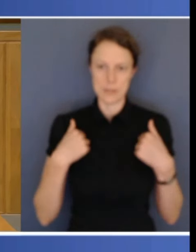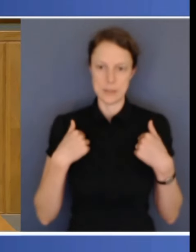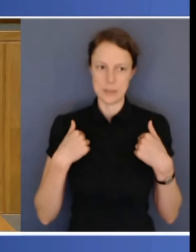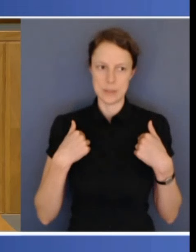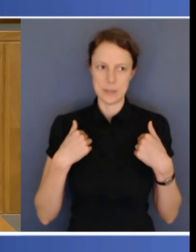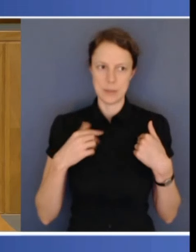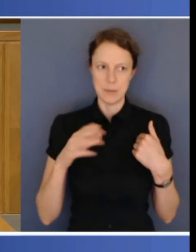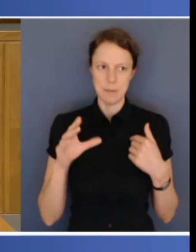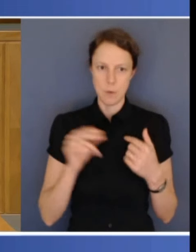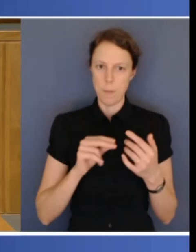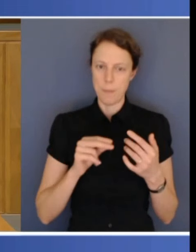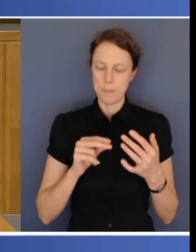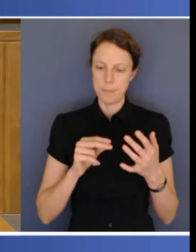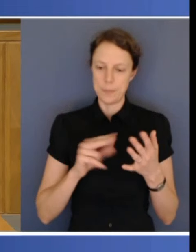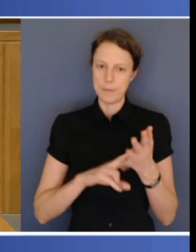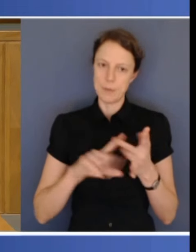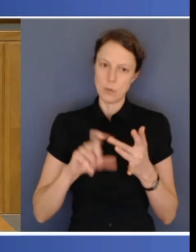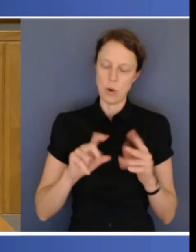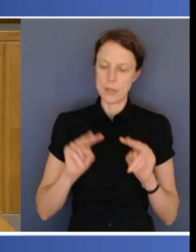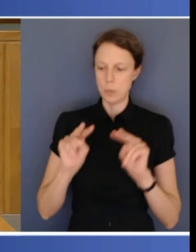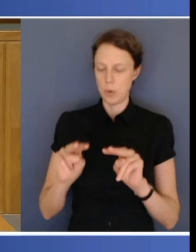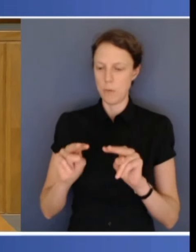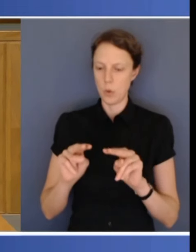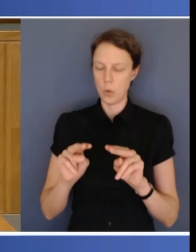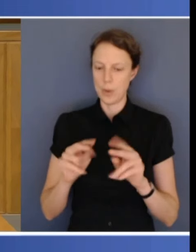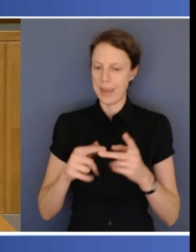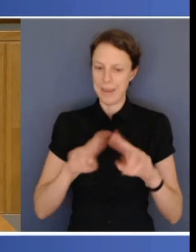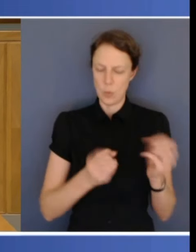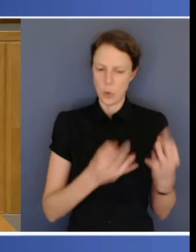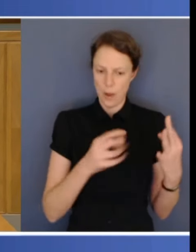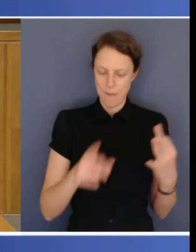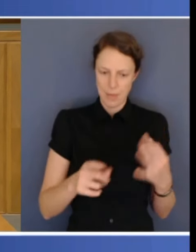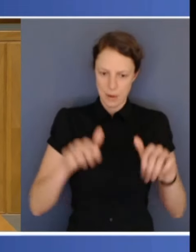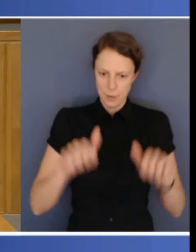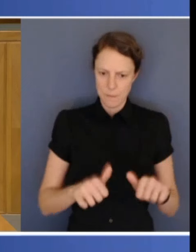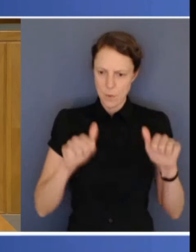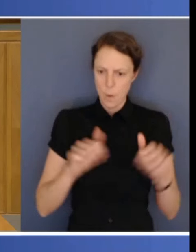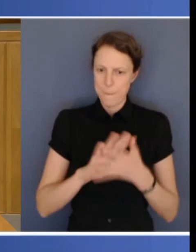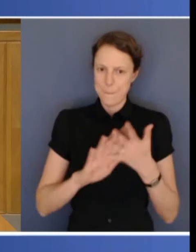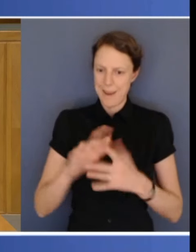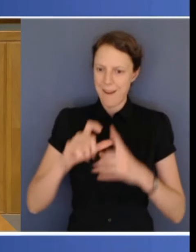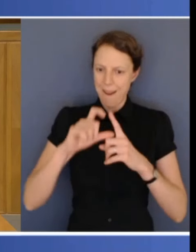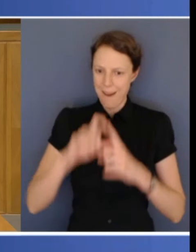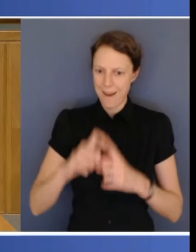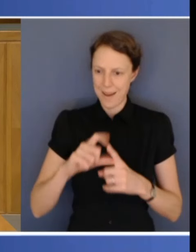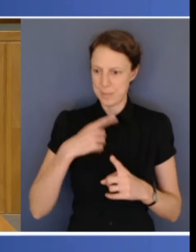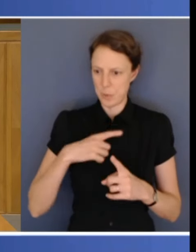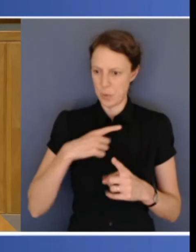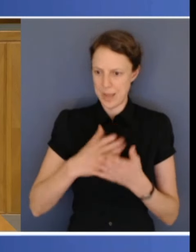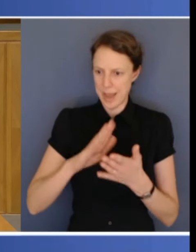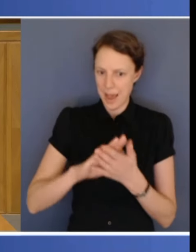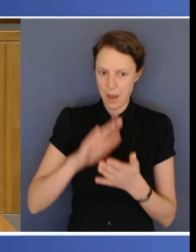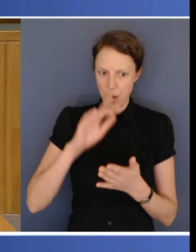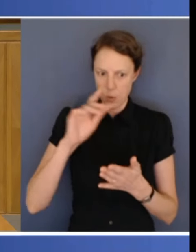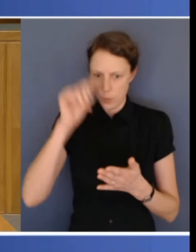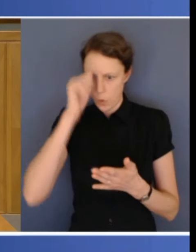would have not just been a hit to our budget, it would have also been a real issue in terms of the number of teachers and nurses we can employ and engage